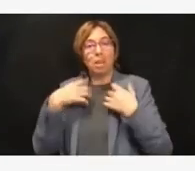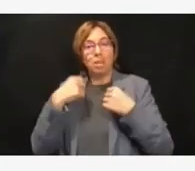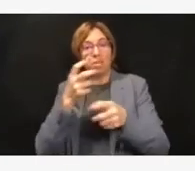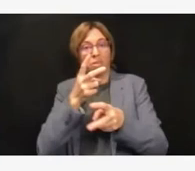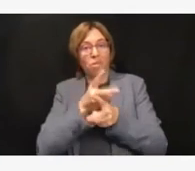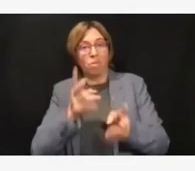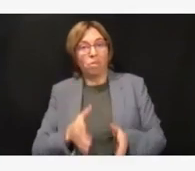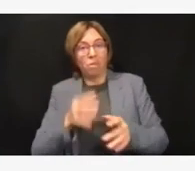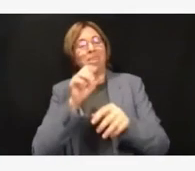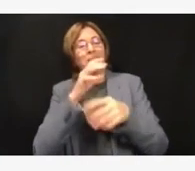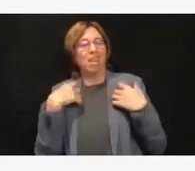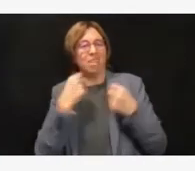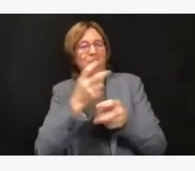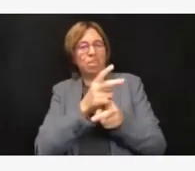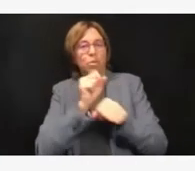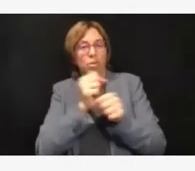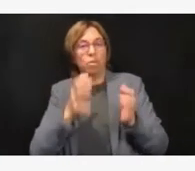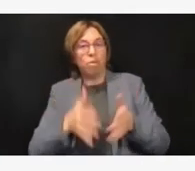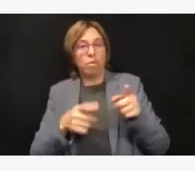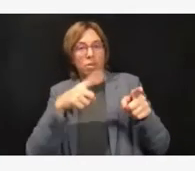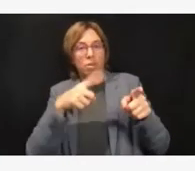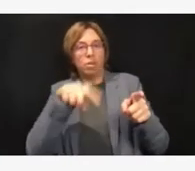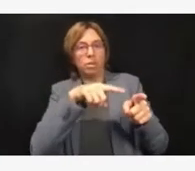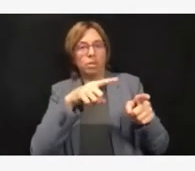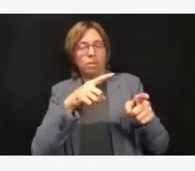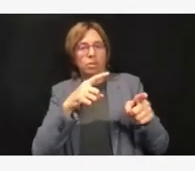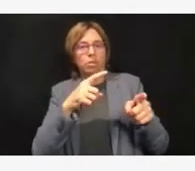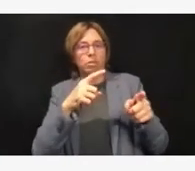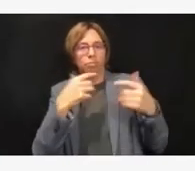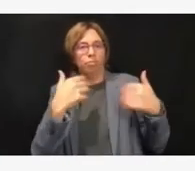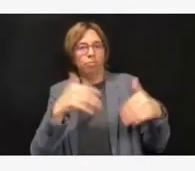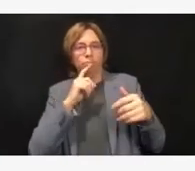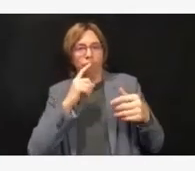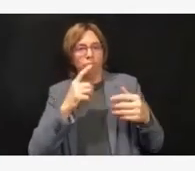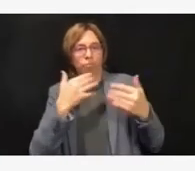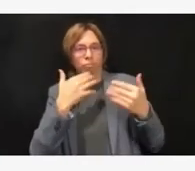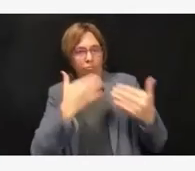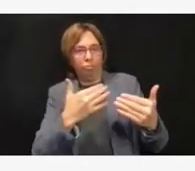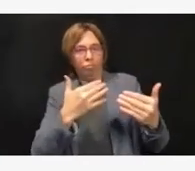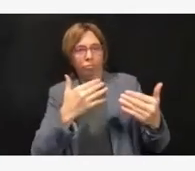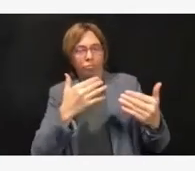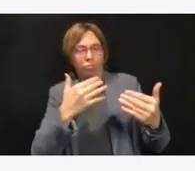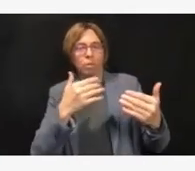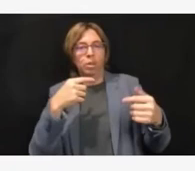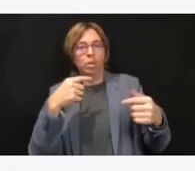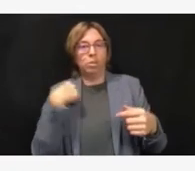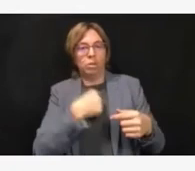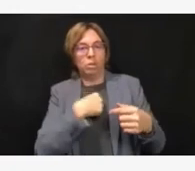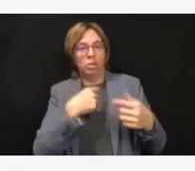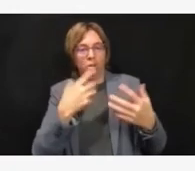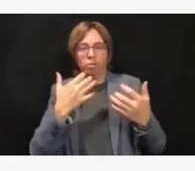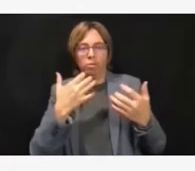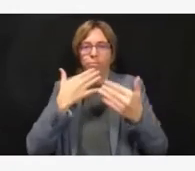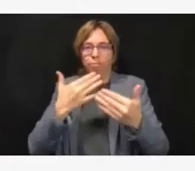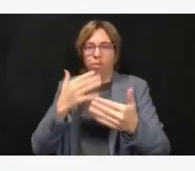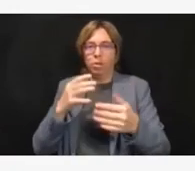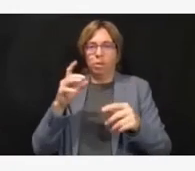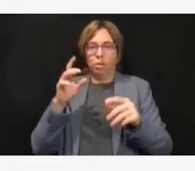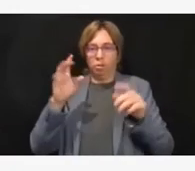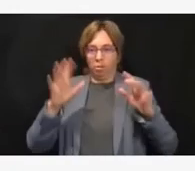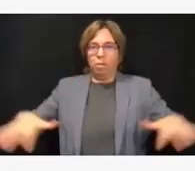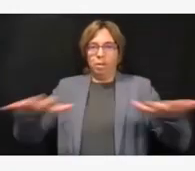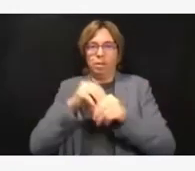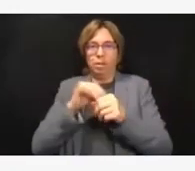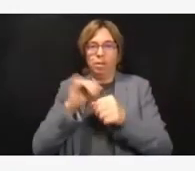The collective human effort that they pulled off in Idaho over the past five months is nothing